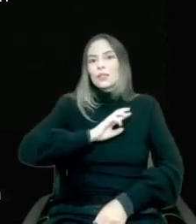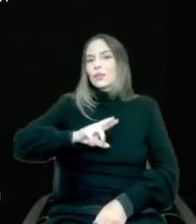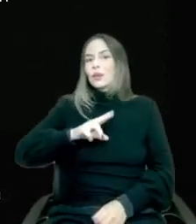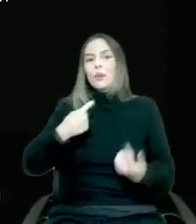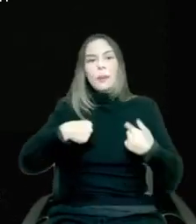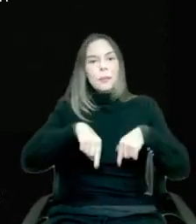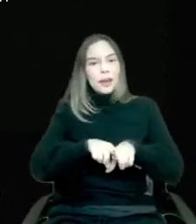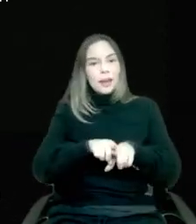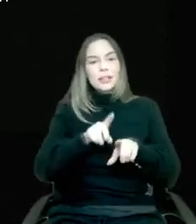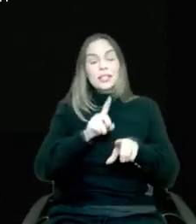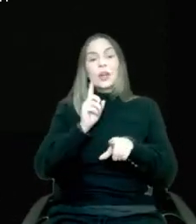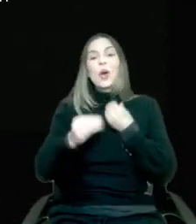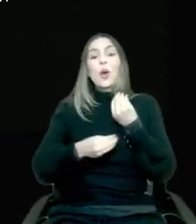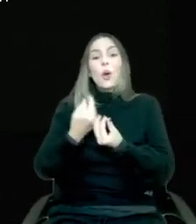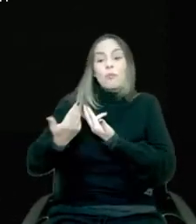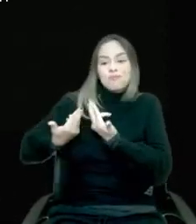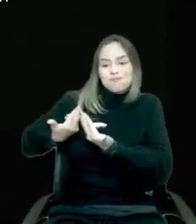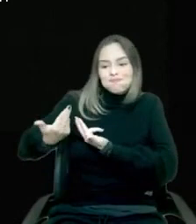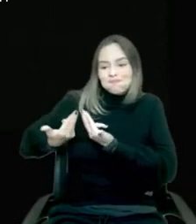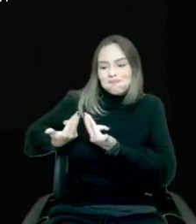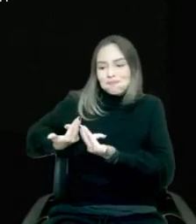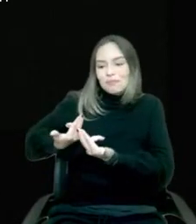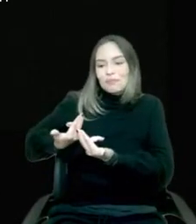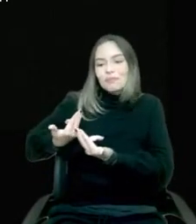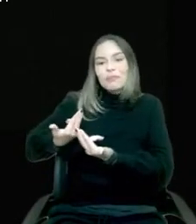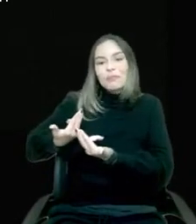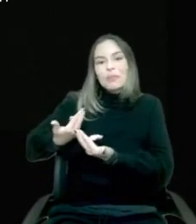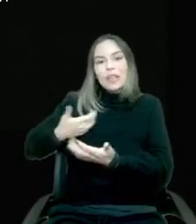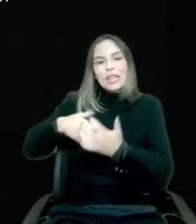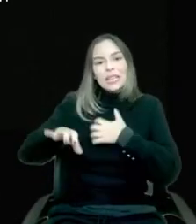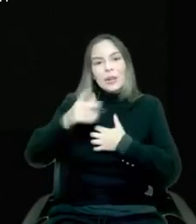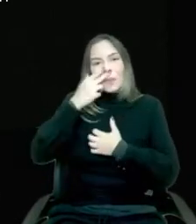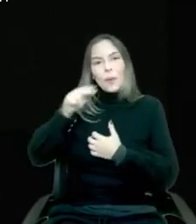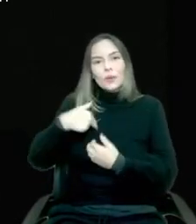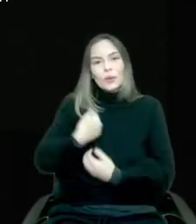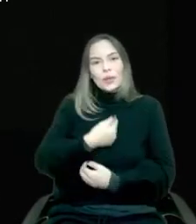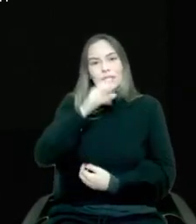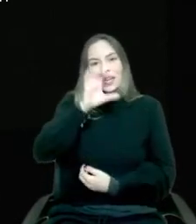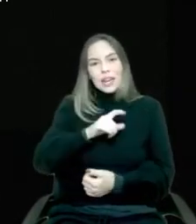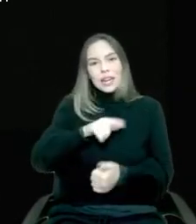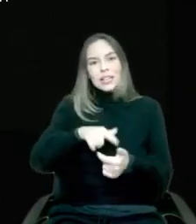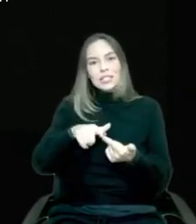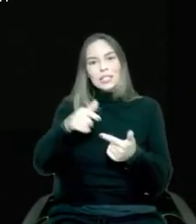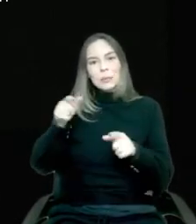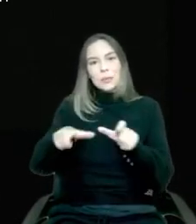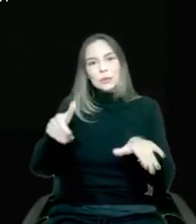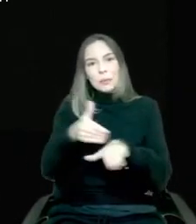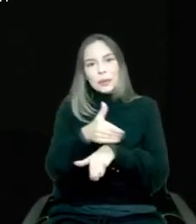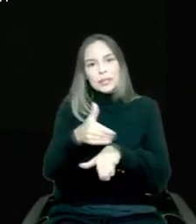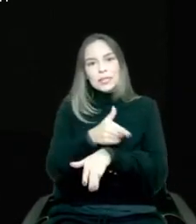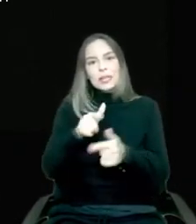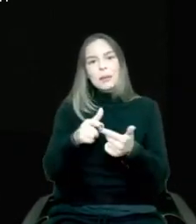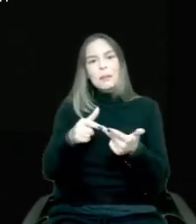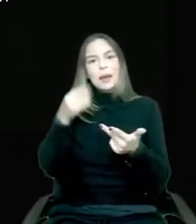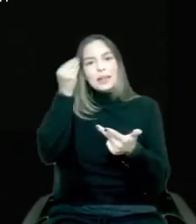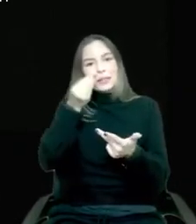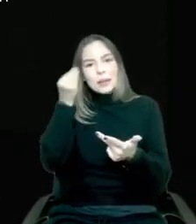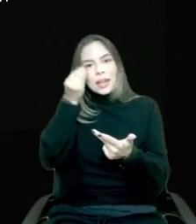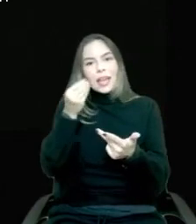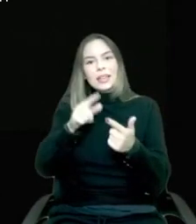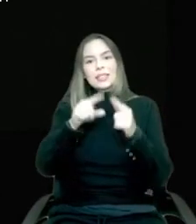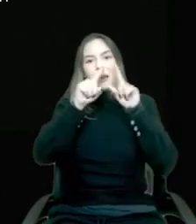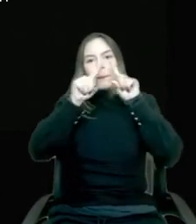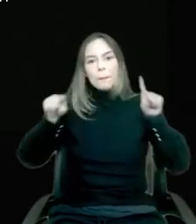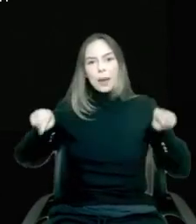relaying to our customers and our members and people on the ground and how they're experiencing it. Perry made a really great point on